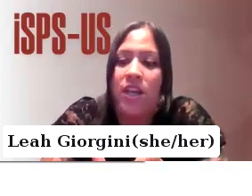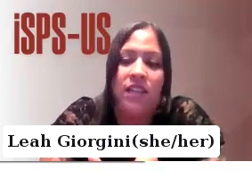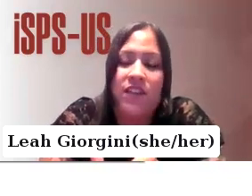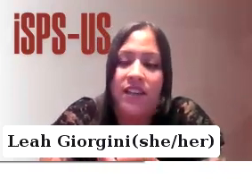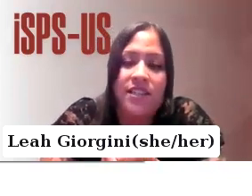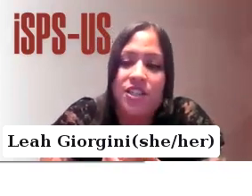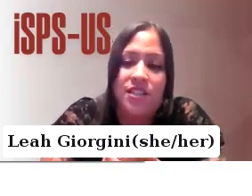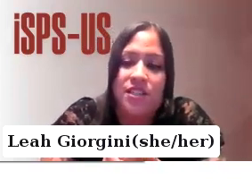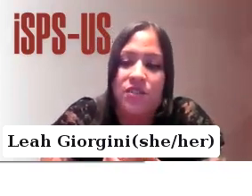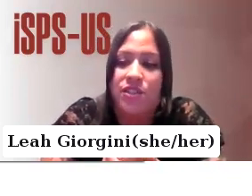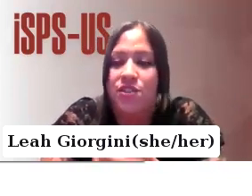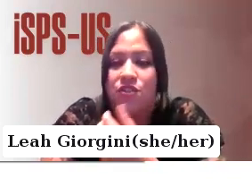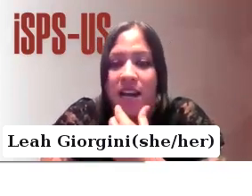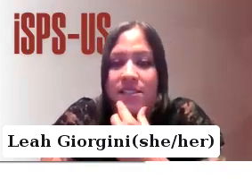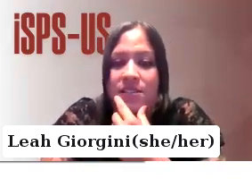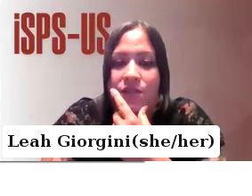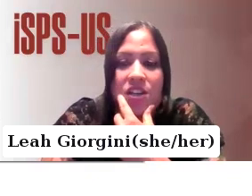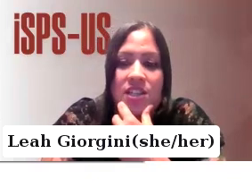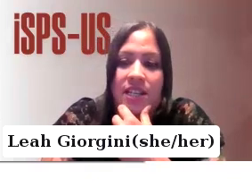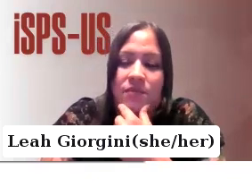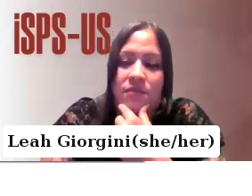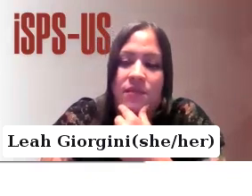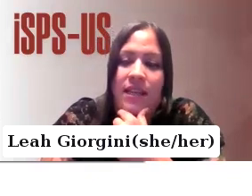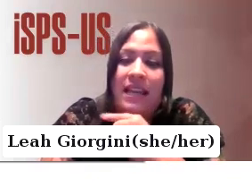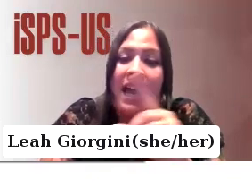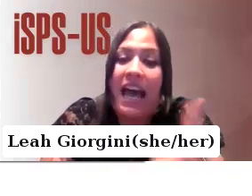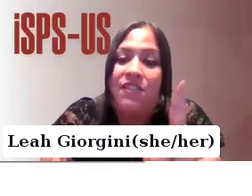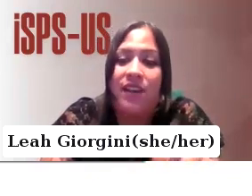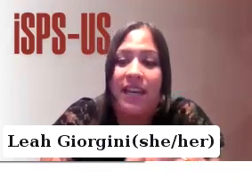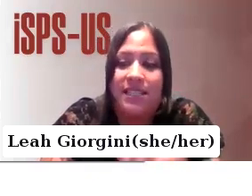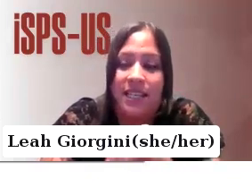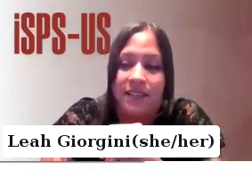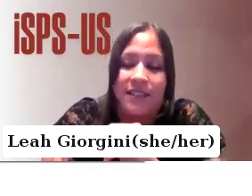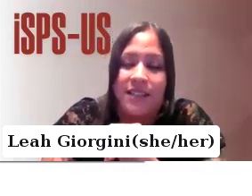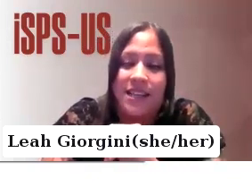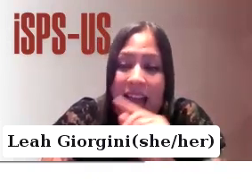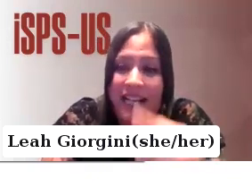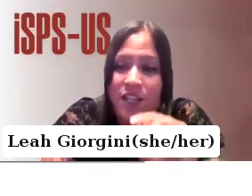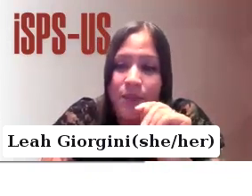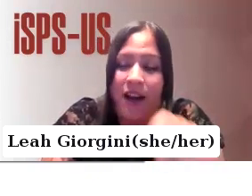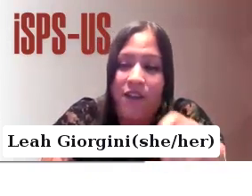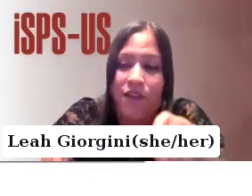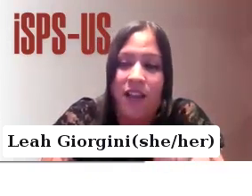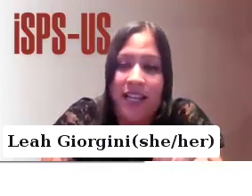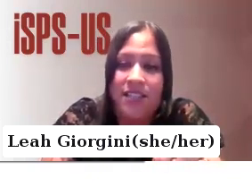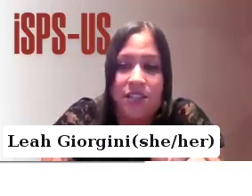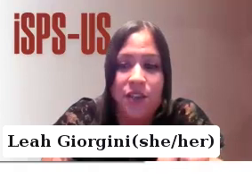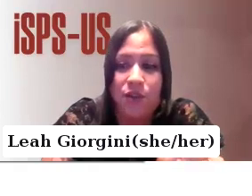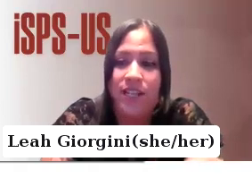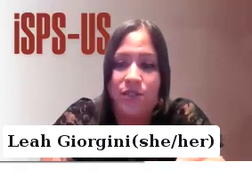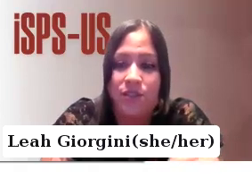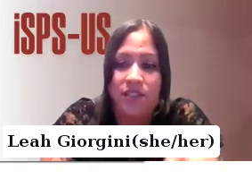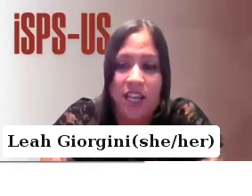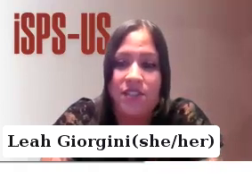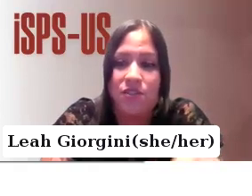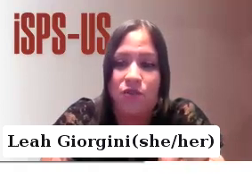client's working or living conditions to reduce stress and functioning advocating acting on behalf of clients to